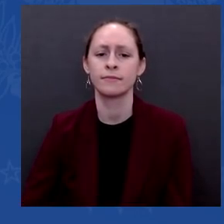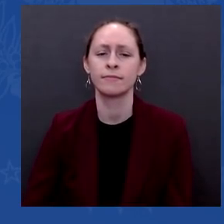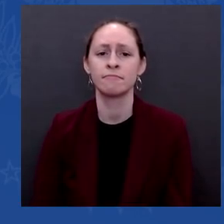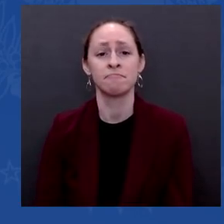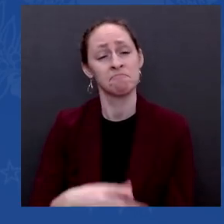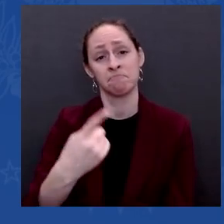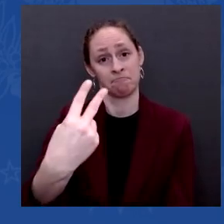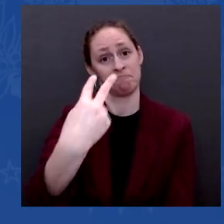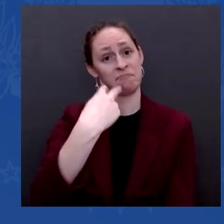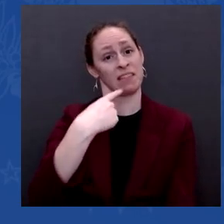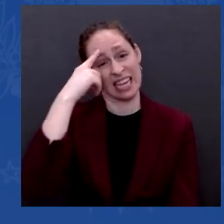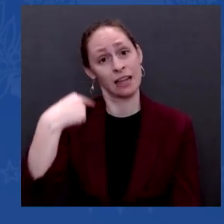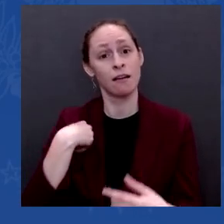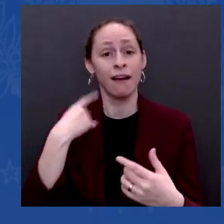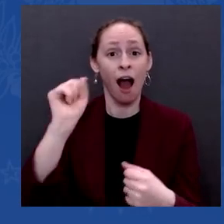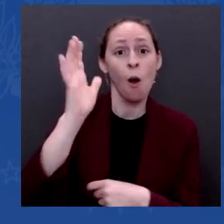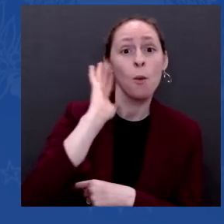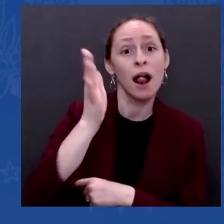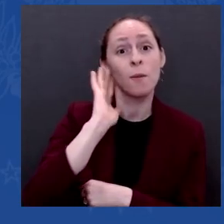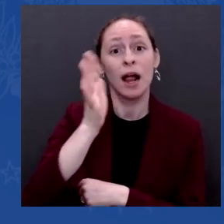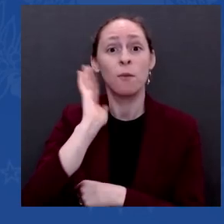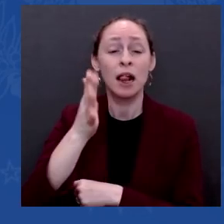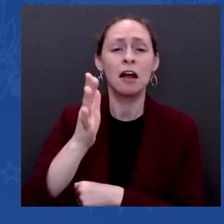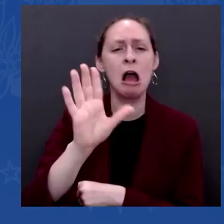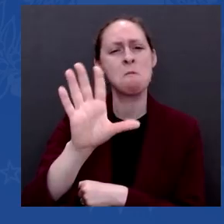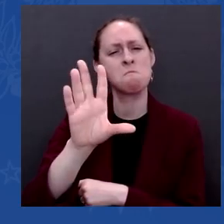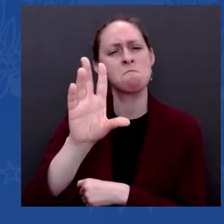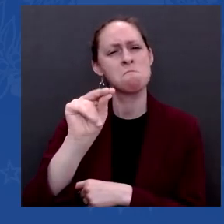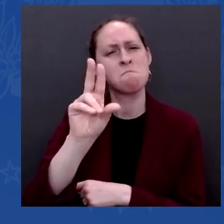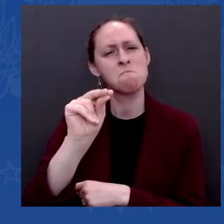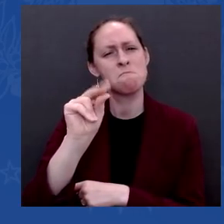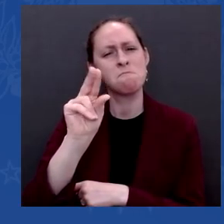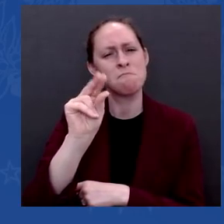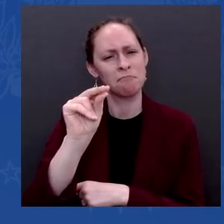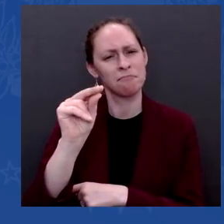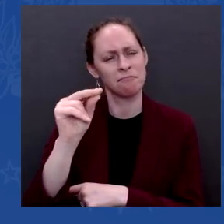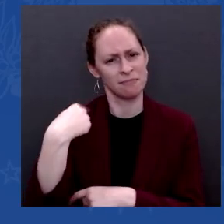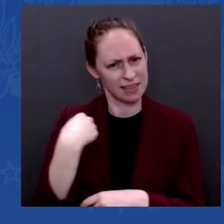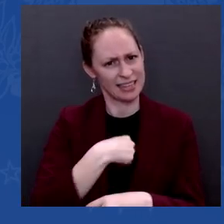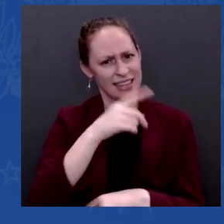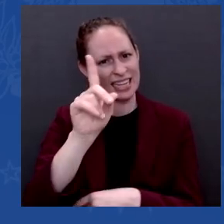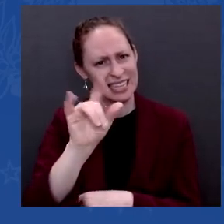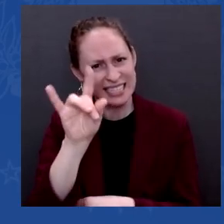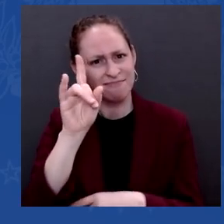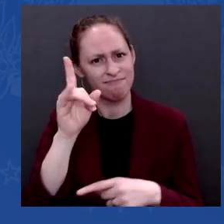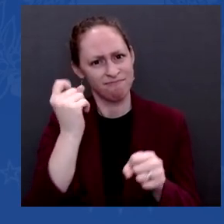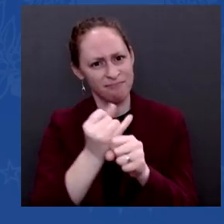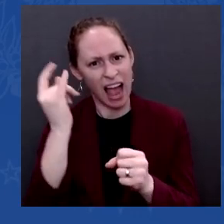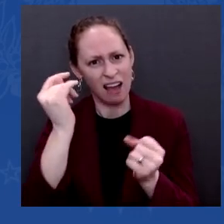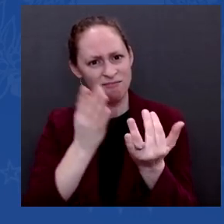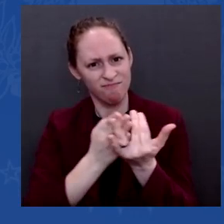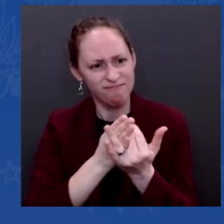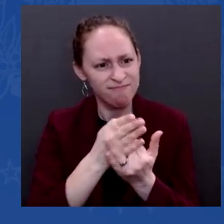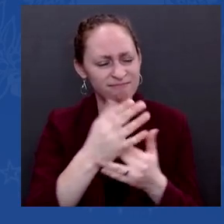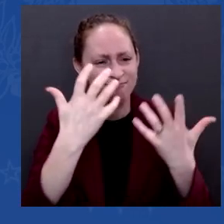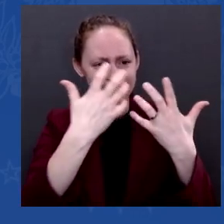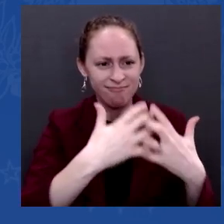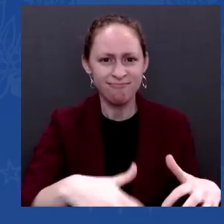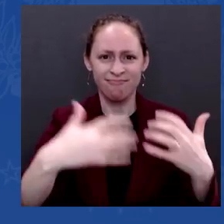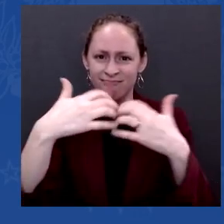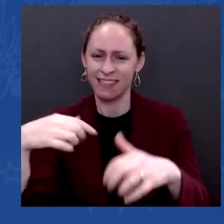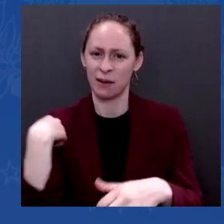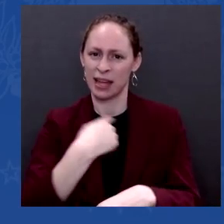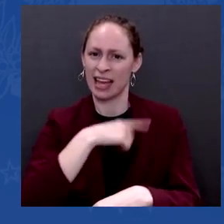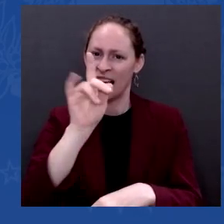progress. But one of the things that I think is something that — one thing I haven't been able to do so far